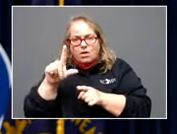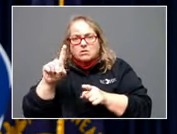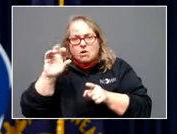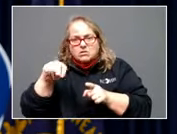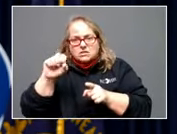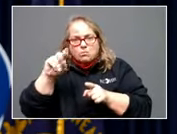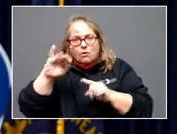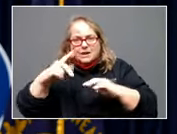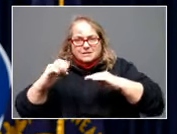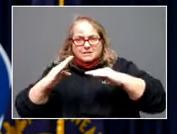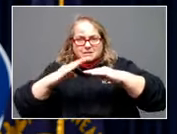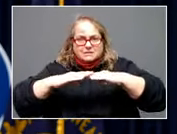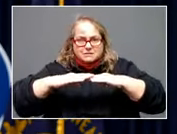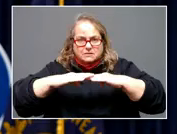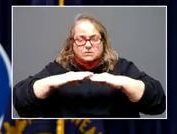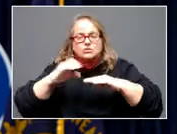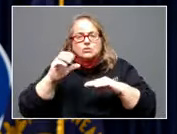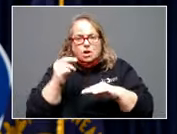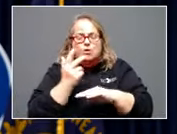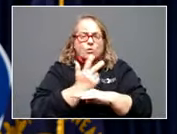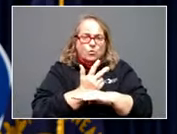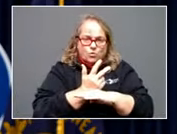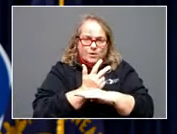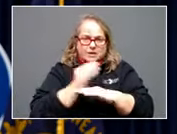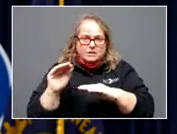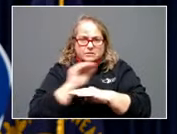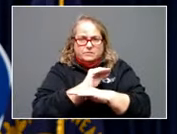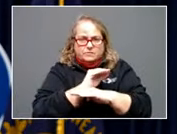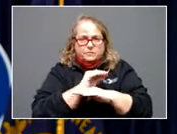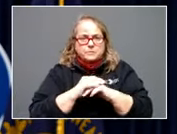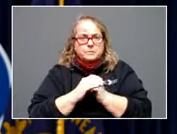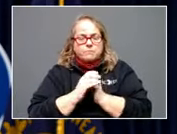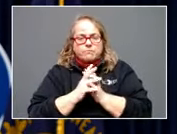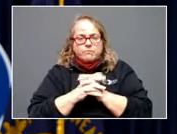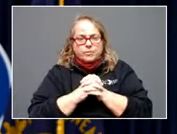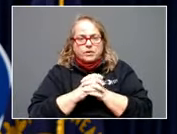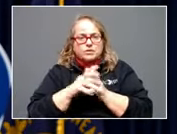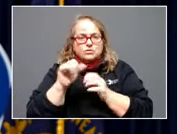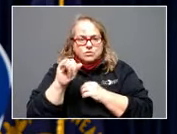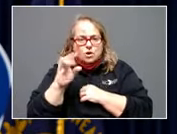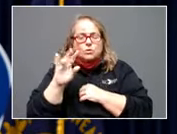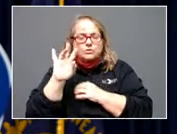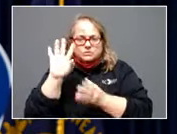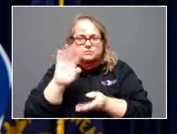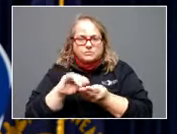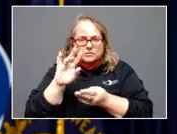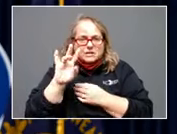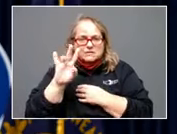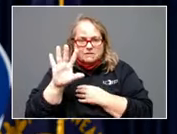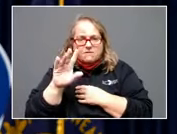are Caldwell County residents. So that would have pushed us back to 75. But we've lost one